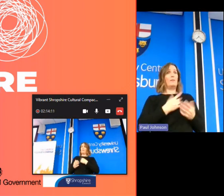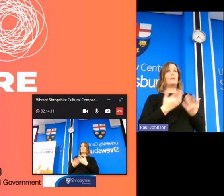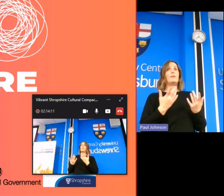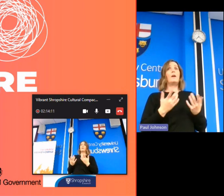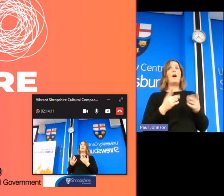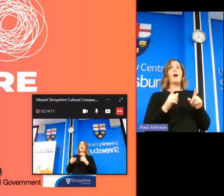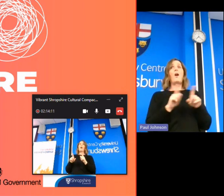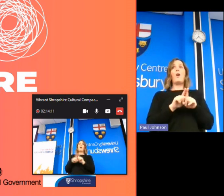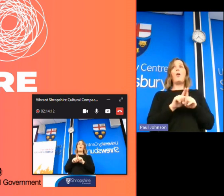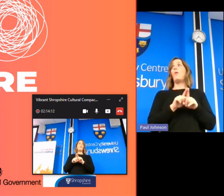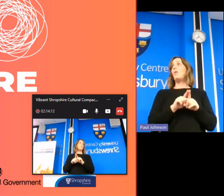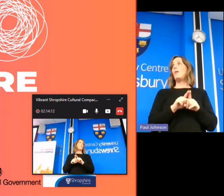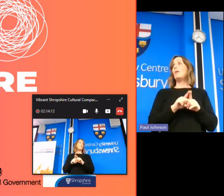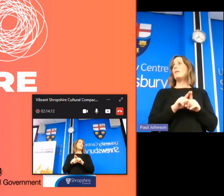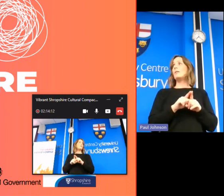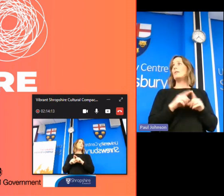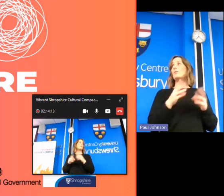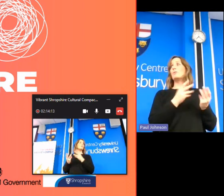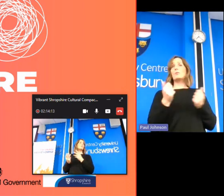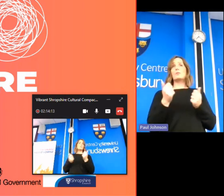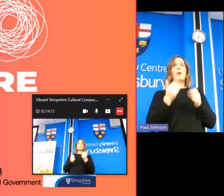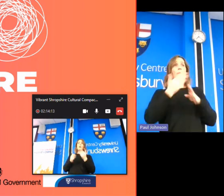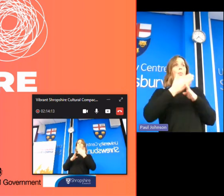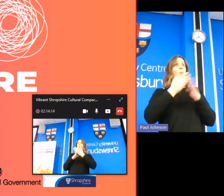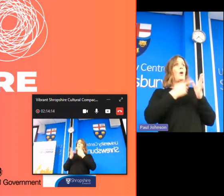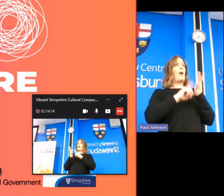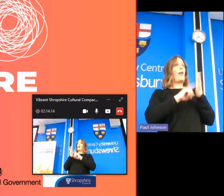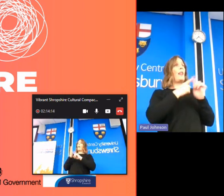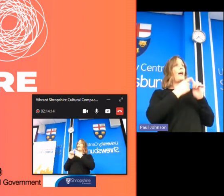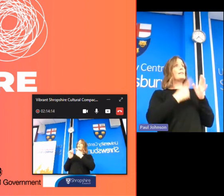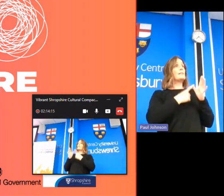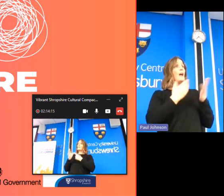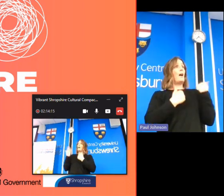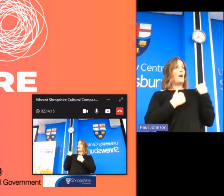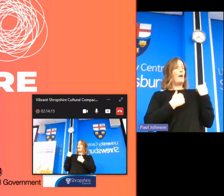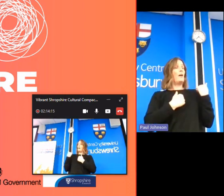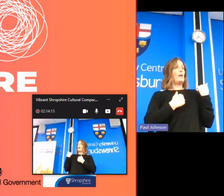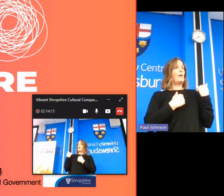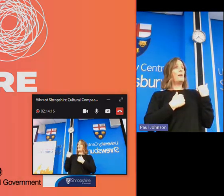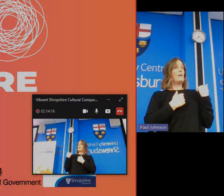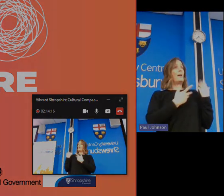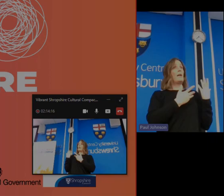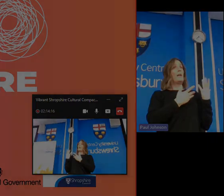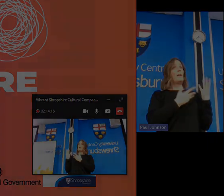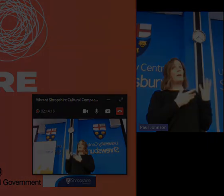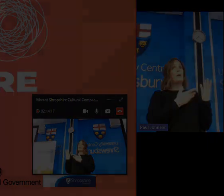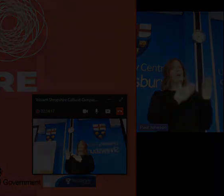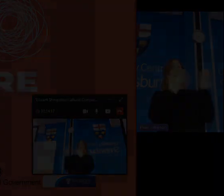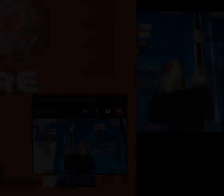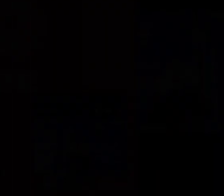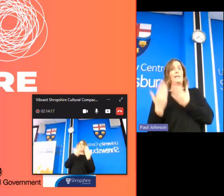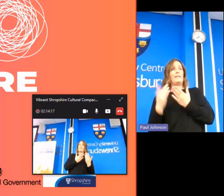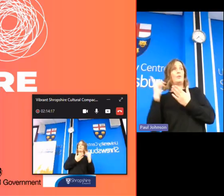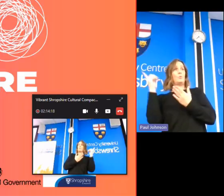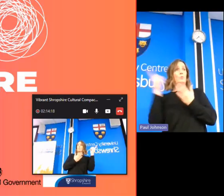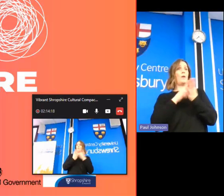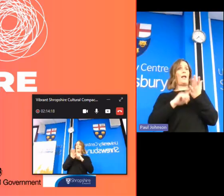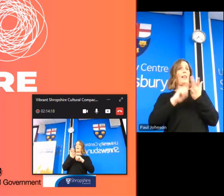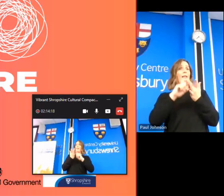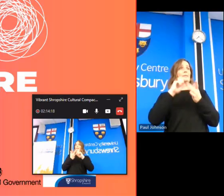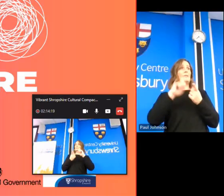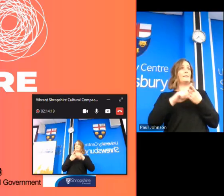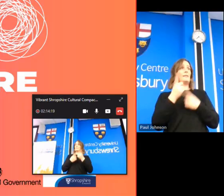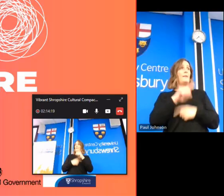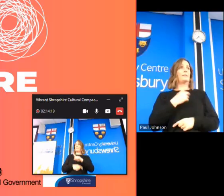replacement but some of the work that alexa would have been doing in value subsequently to alexa is being picked up through the work of alice and myself